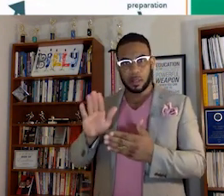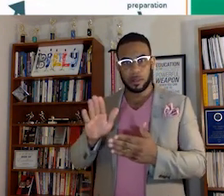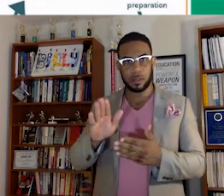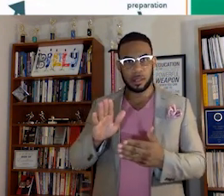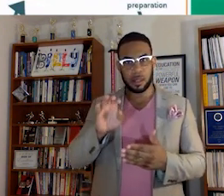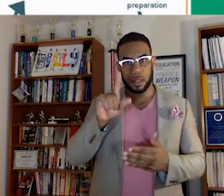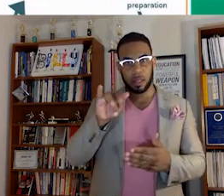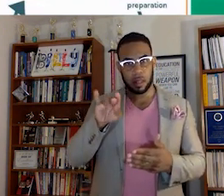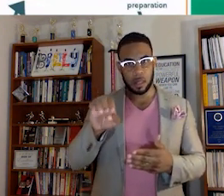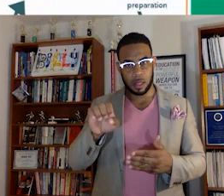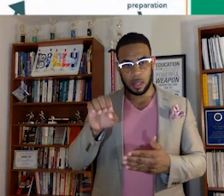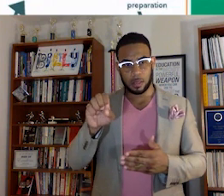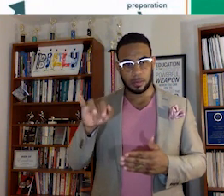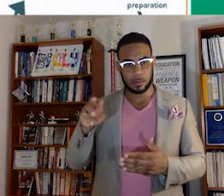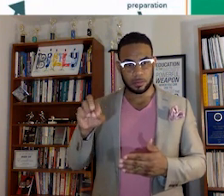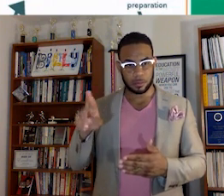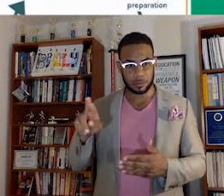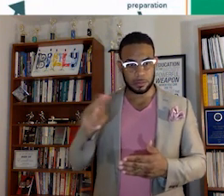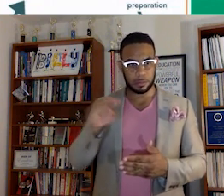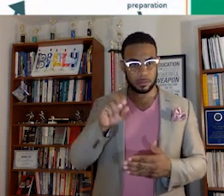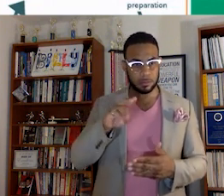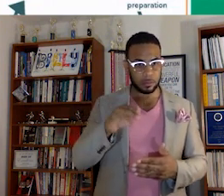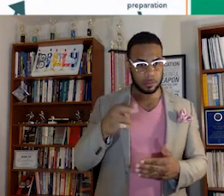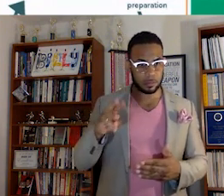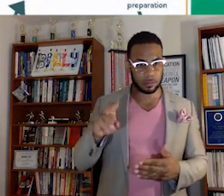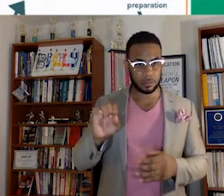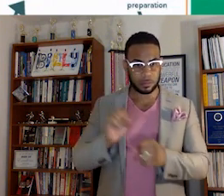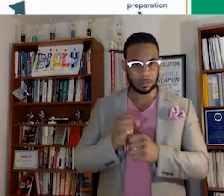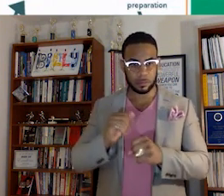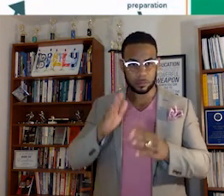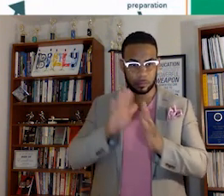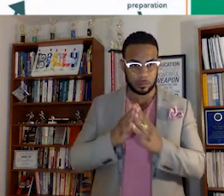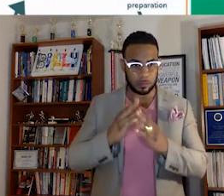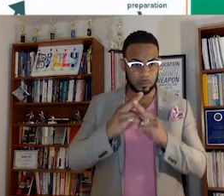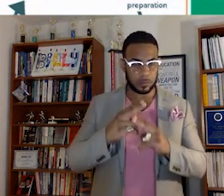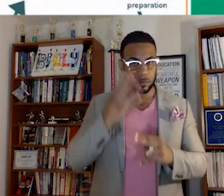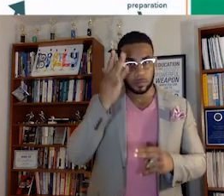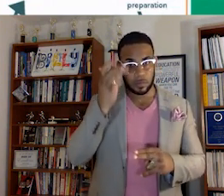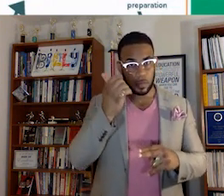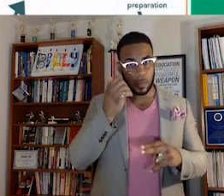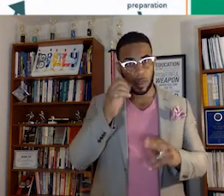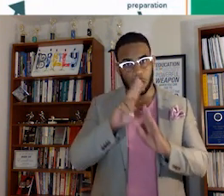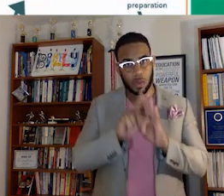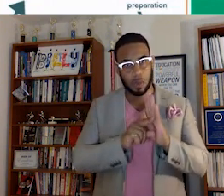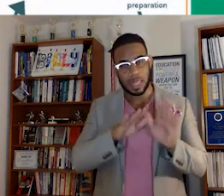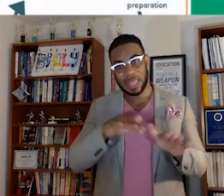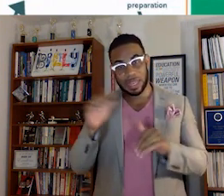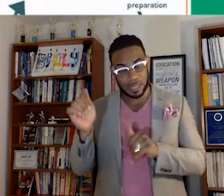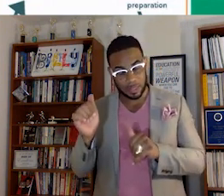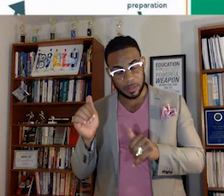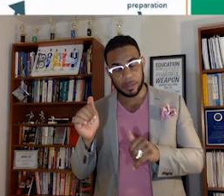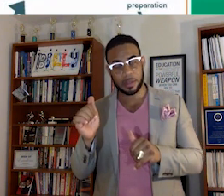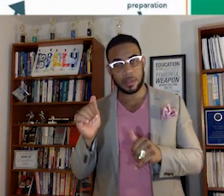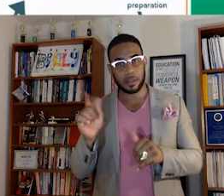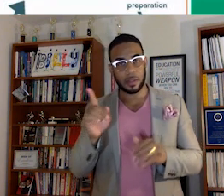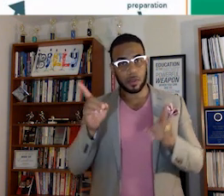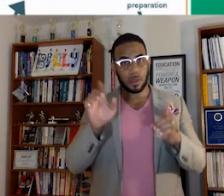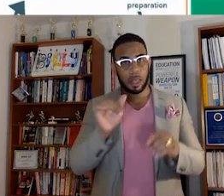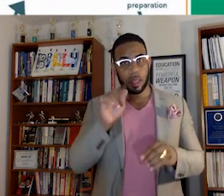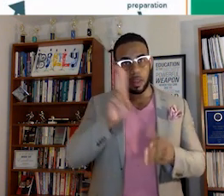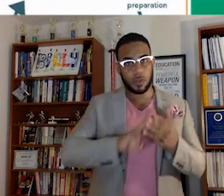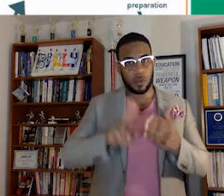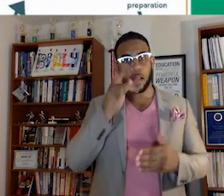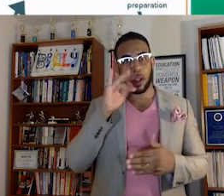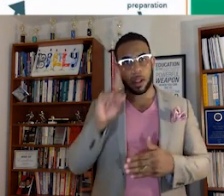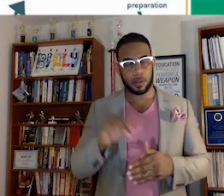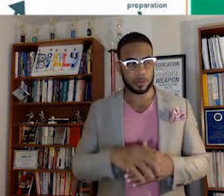Seymour and Nancy Hewitt, they created this really great book called Why Undergraduates Leave, they're directors at the University of